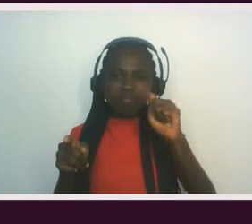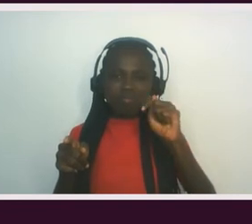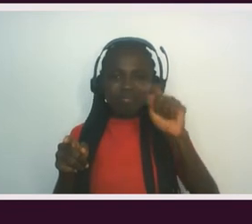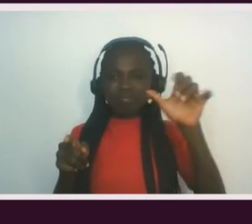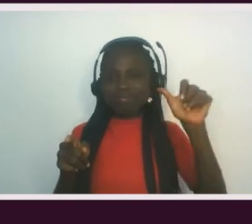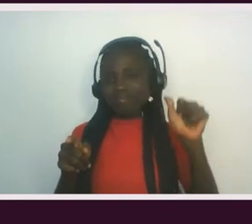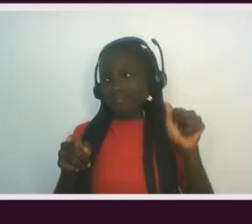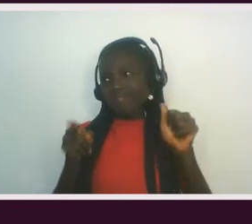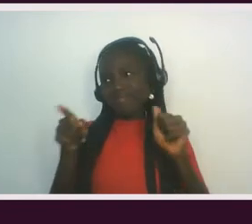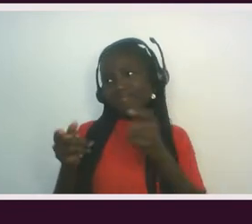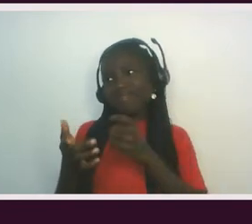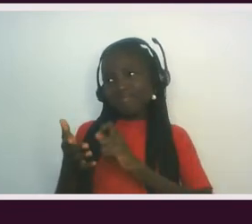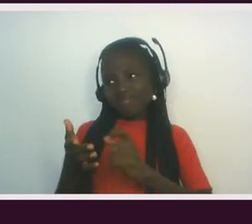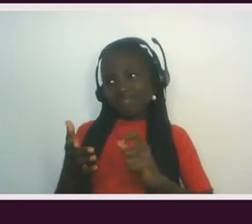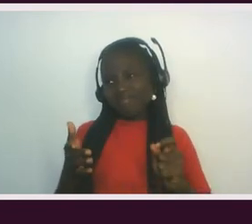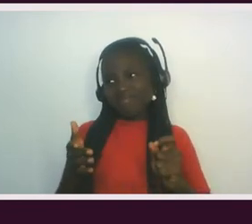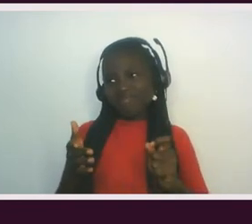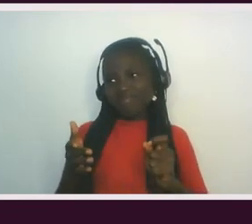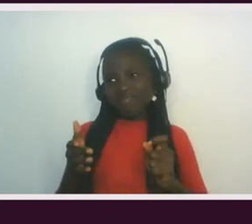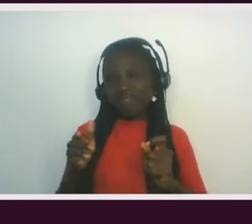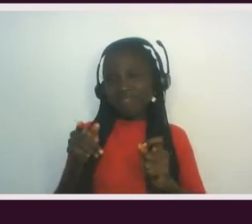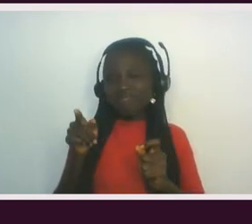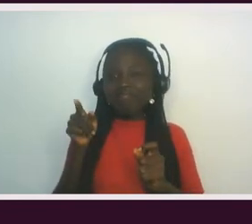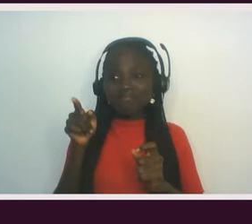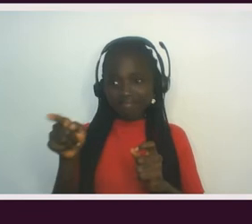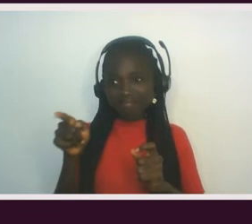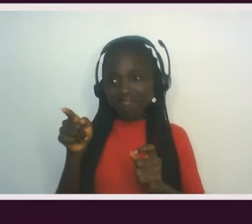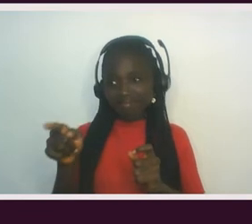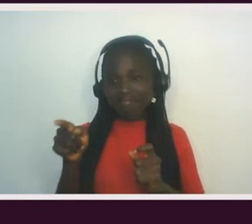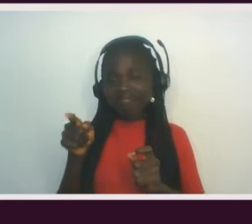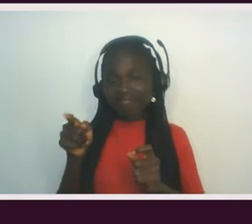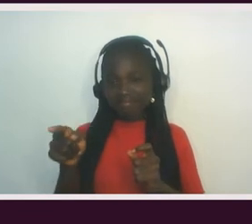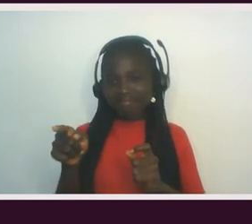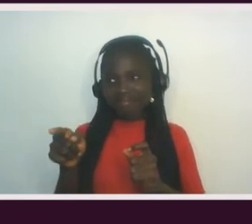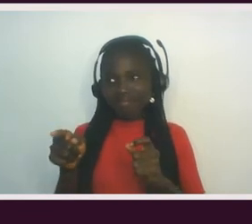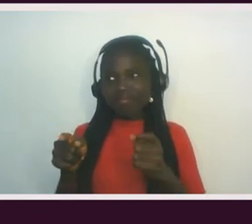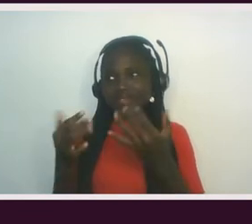Let's get these panelists up here and let you meet them.